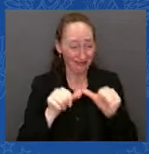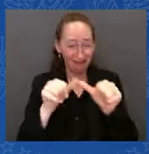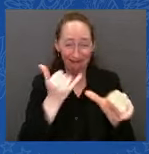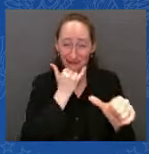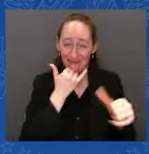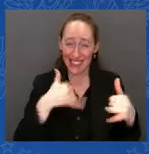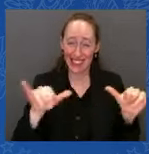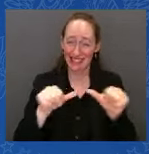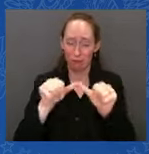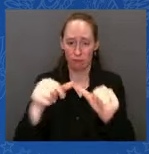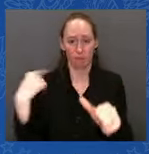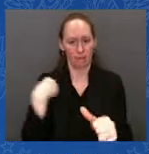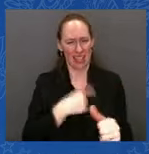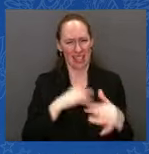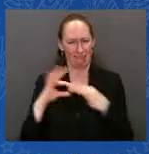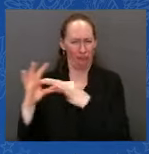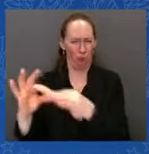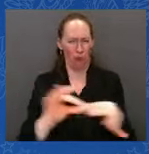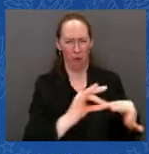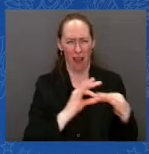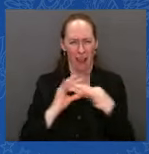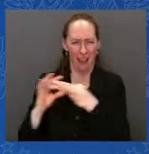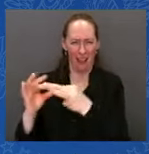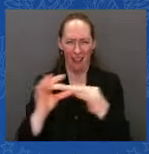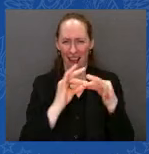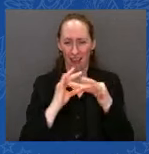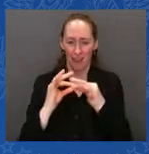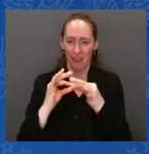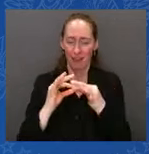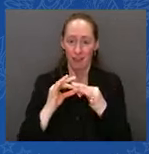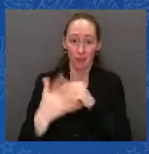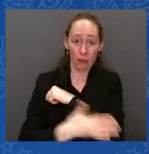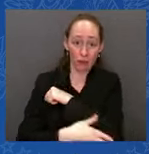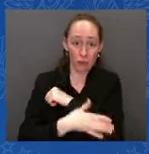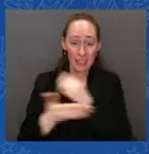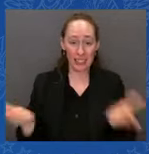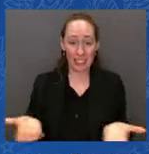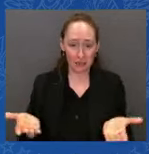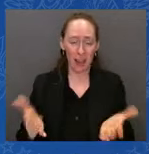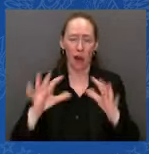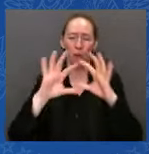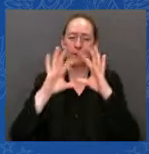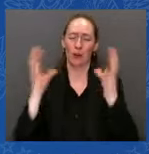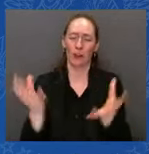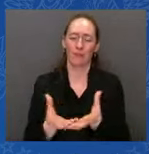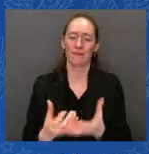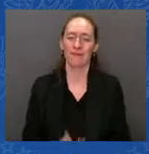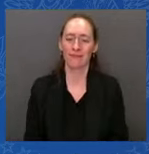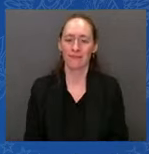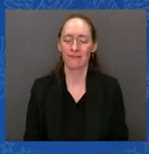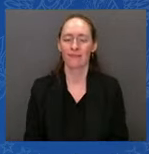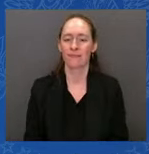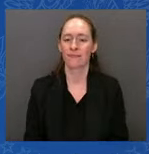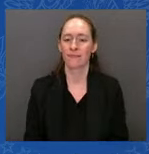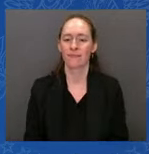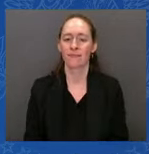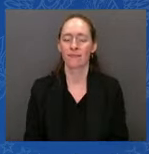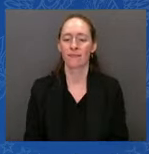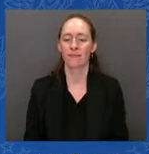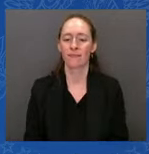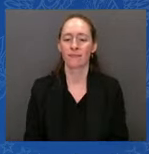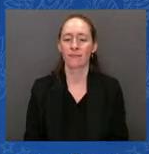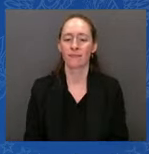And we approach the one-year mark, as we do, of the Russian full-scale invasion of Ukraine. We remain united and determined, as ever,